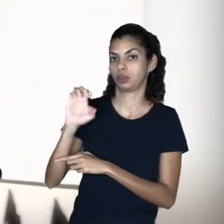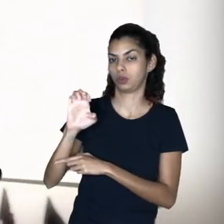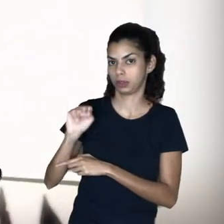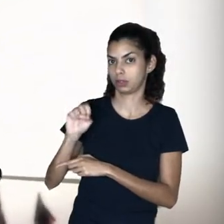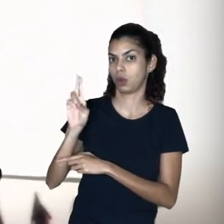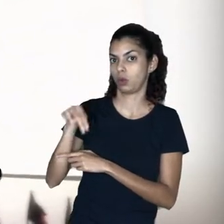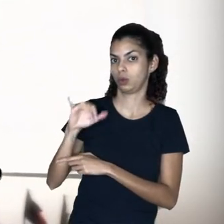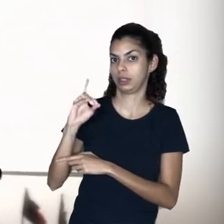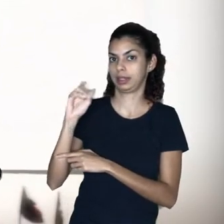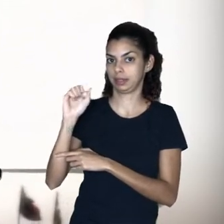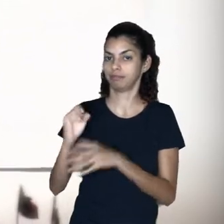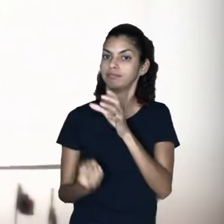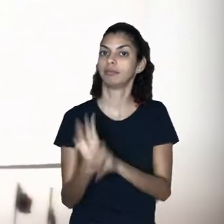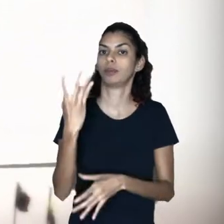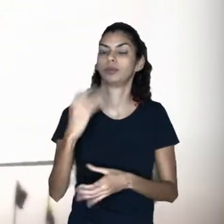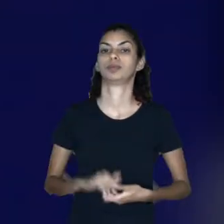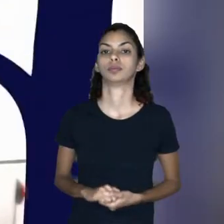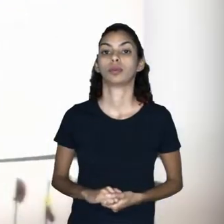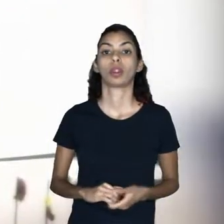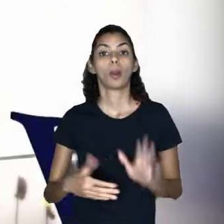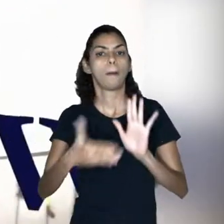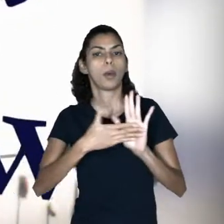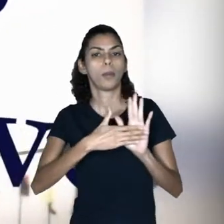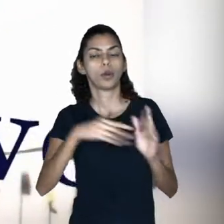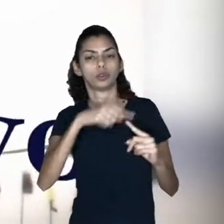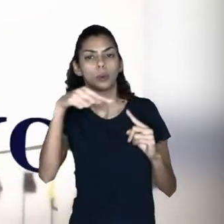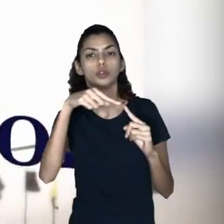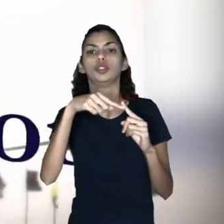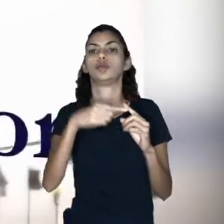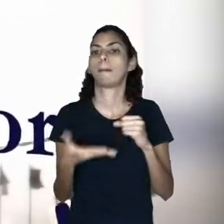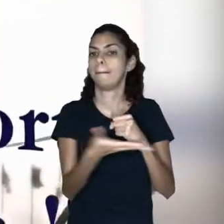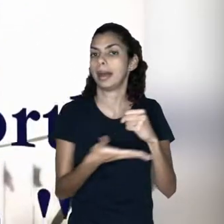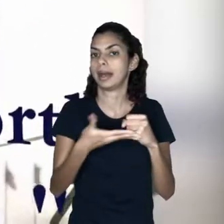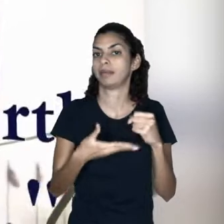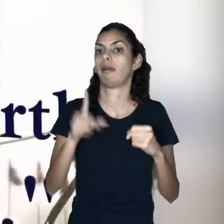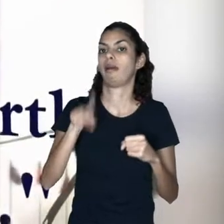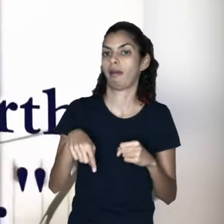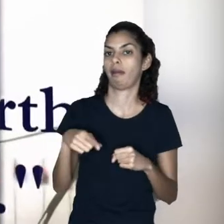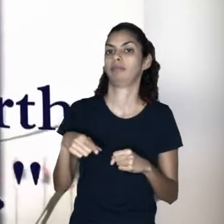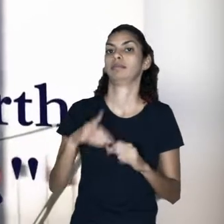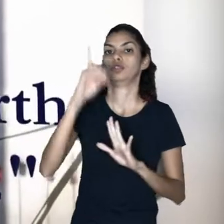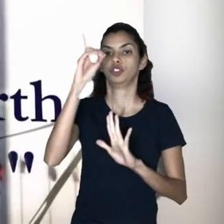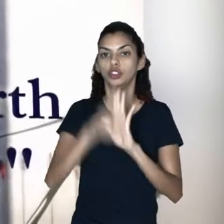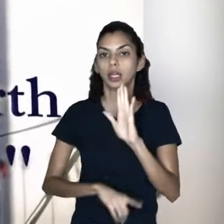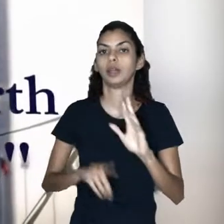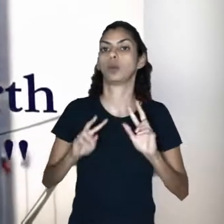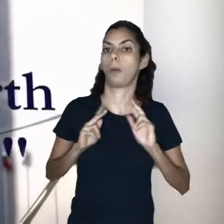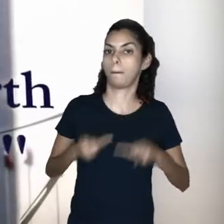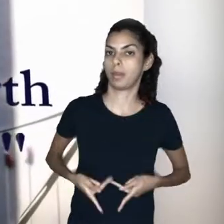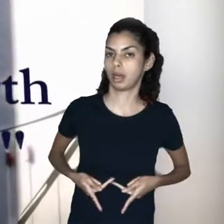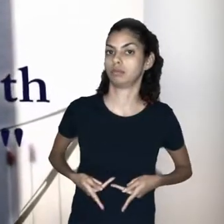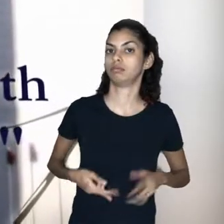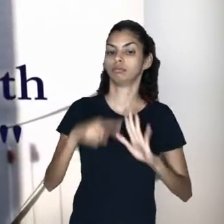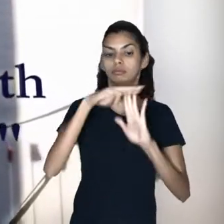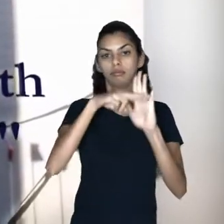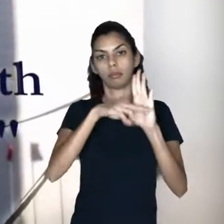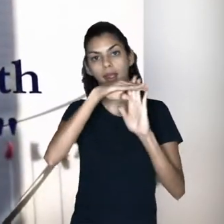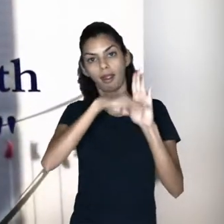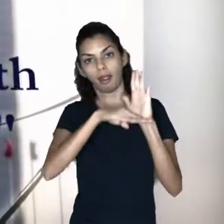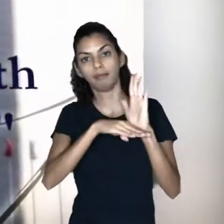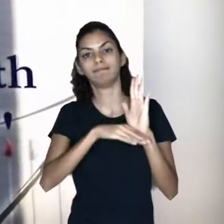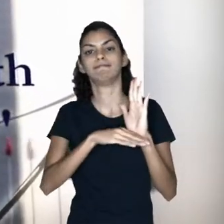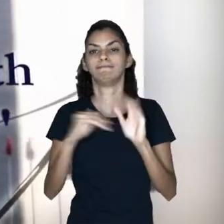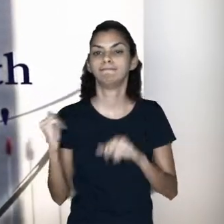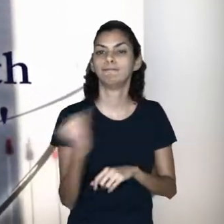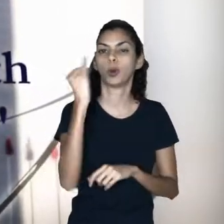the United Nations. Their basic purpose was to reaffirm faith in